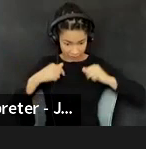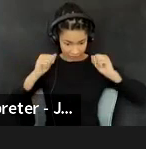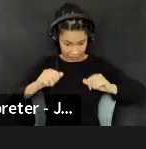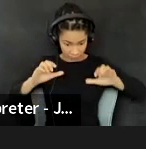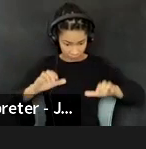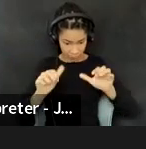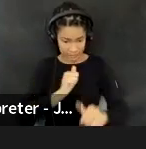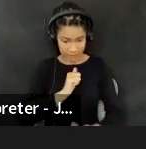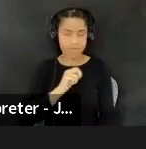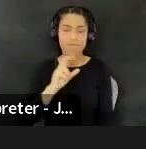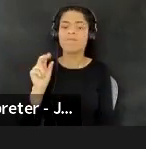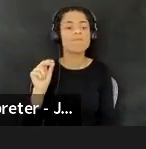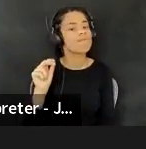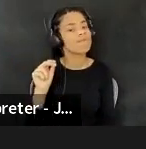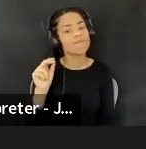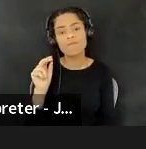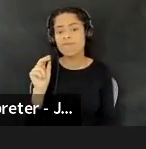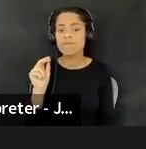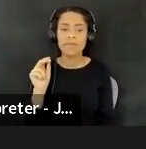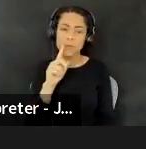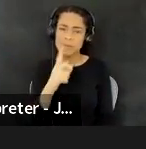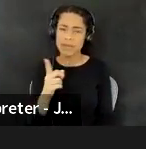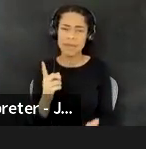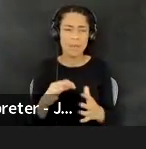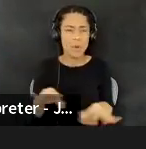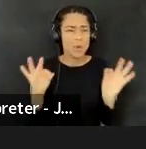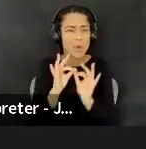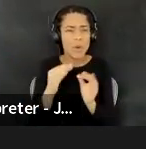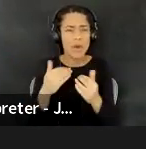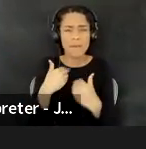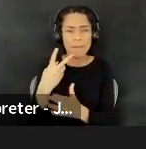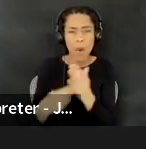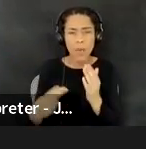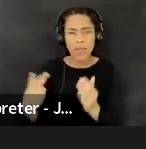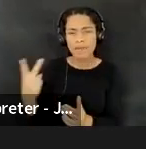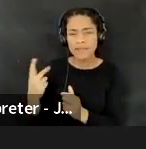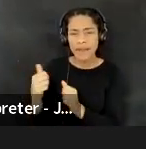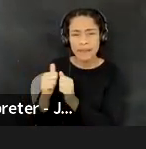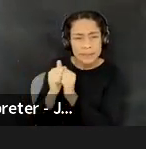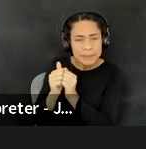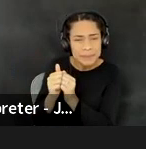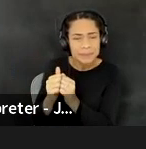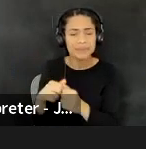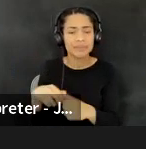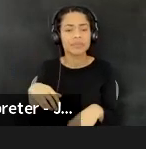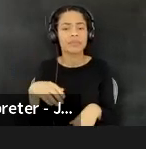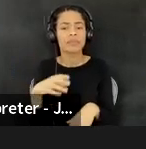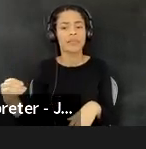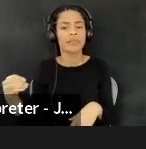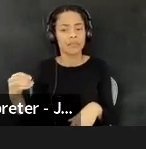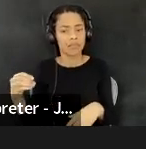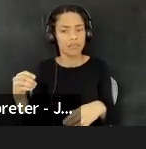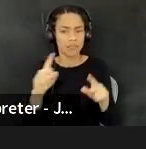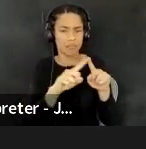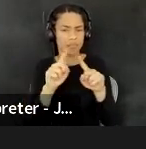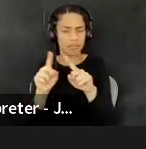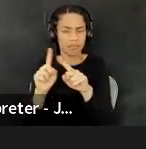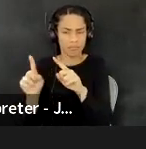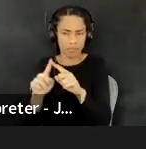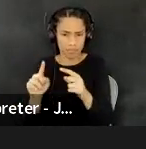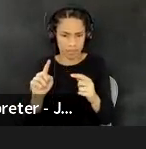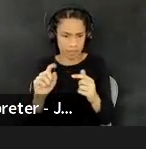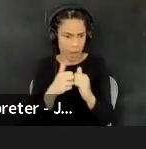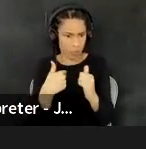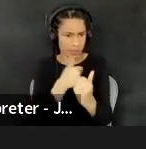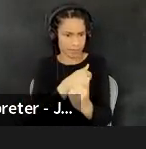was so powerful to have both of our experiences and also different ways of, um, speaking about these things with this group.